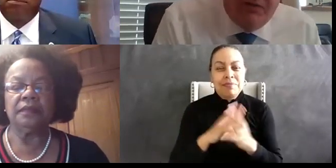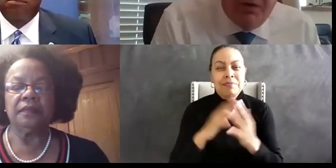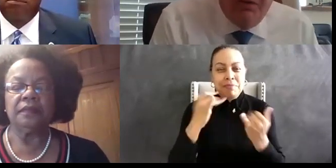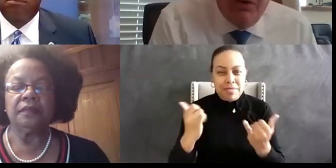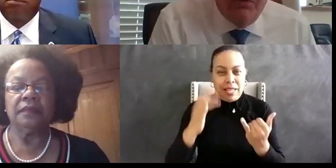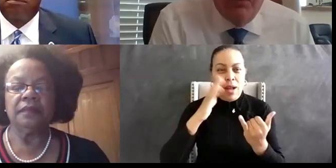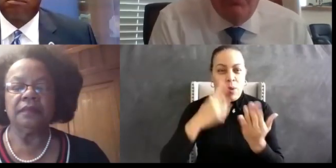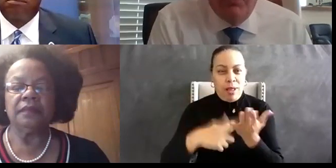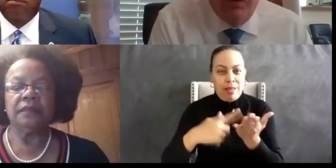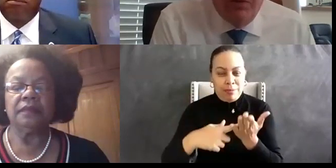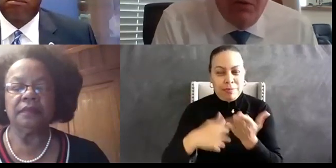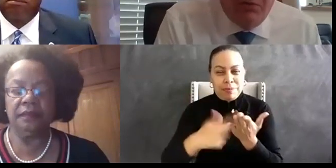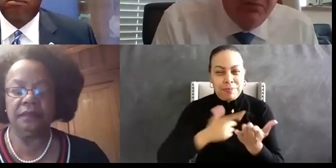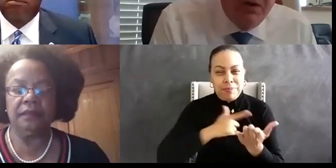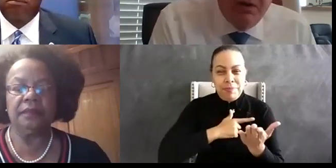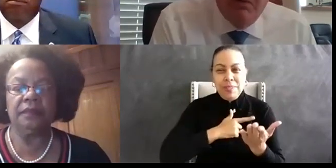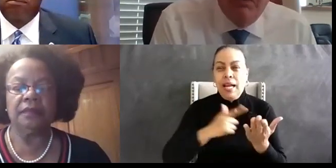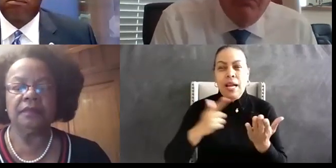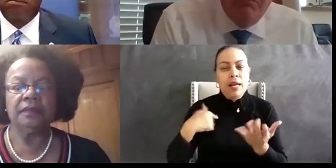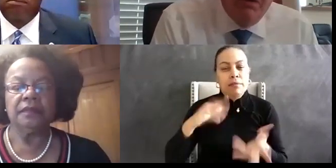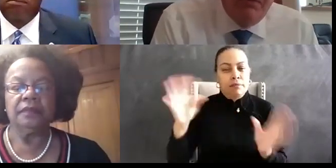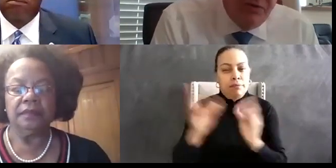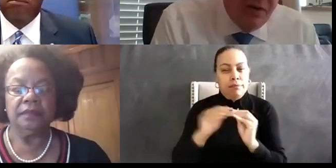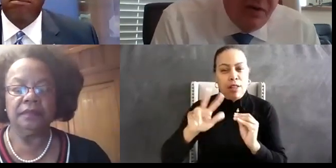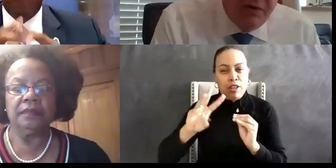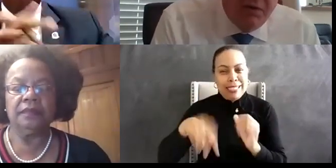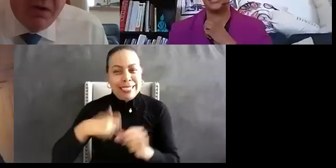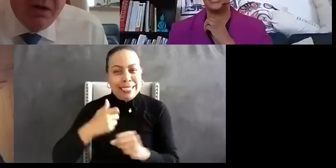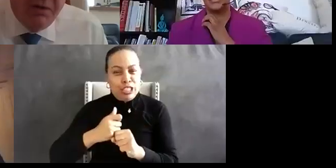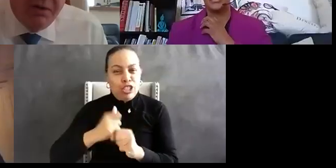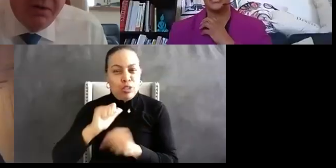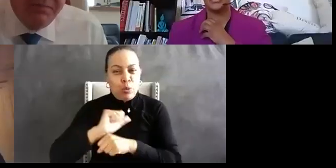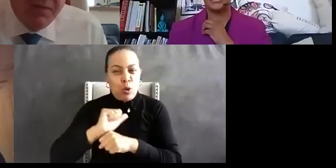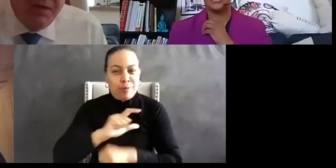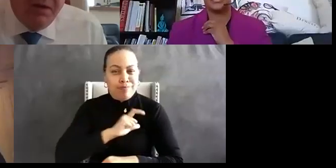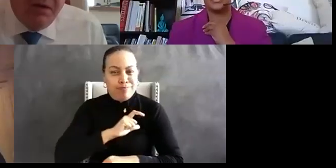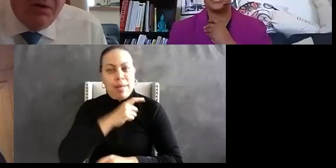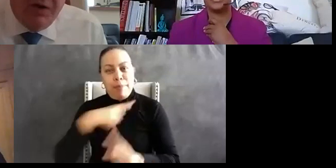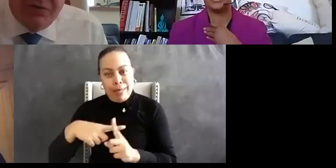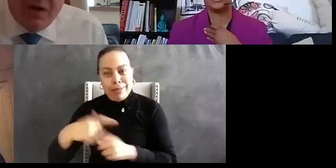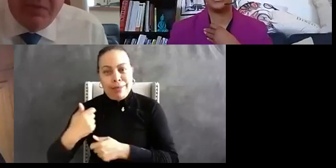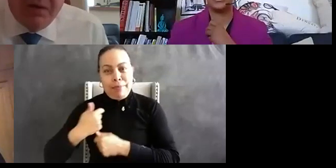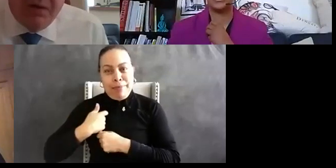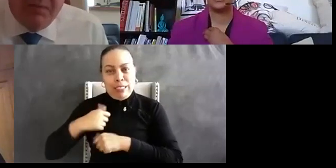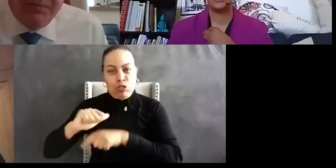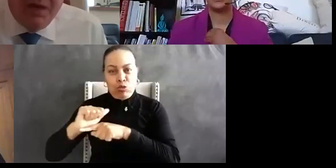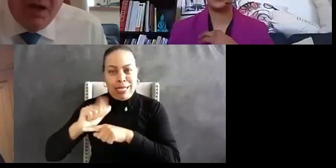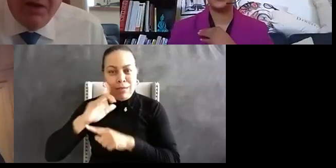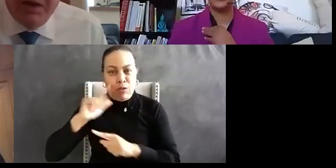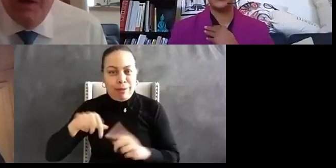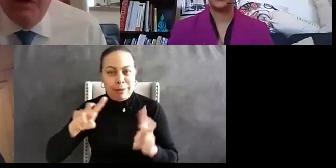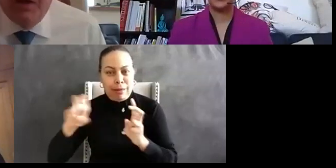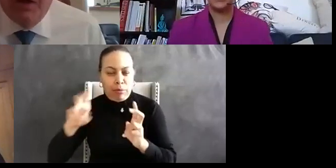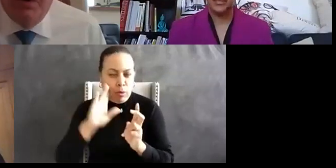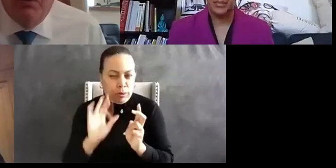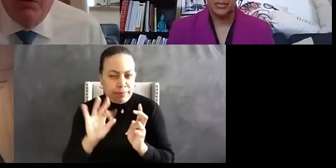what my experience is in 36 years of law enforcement and a little bit of military training on by on uh on this topic um I